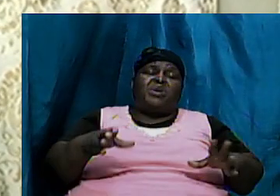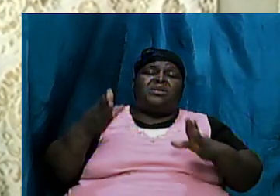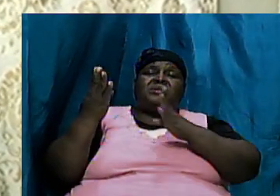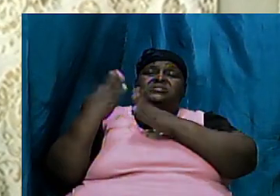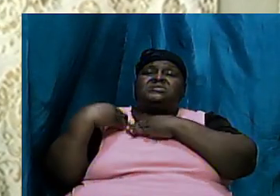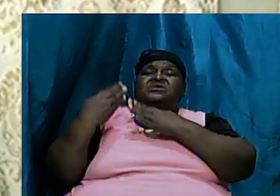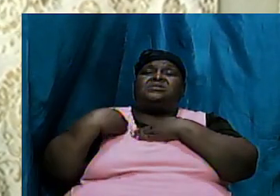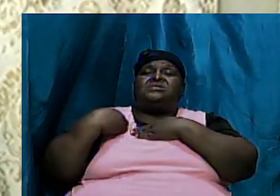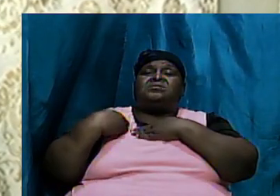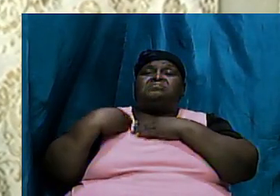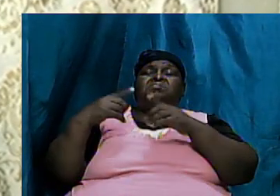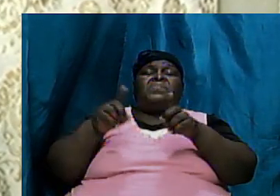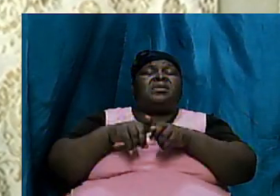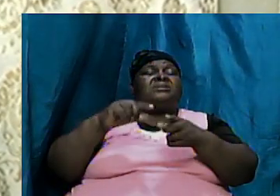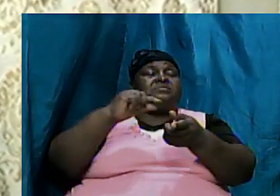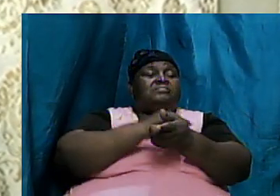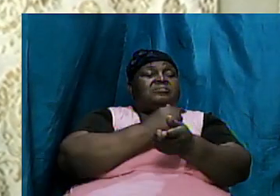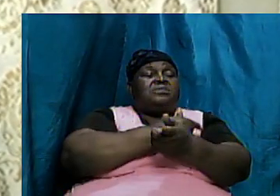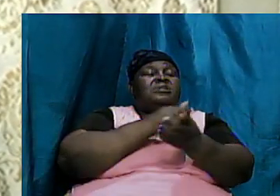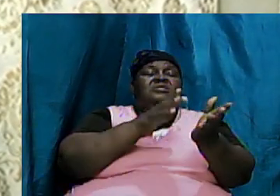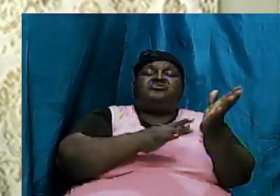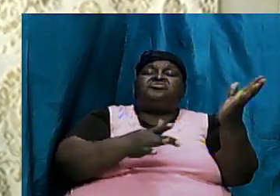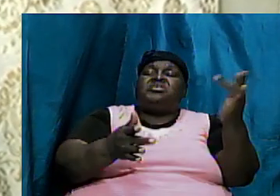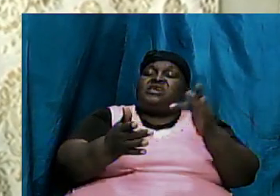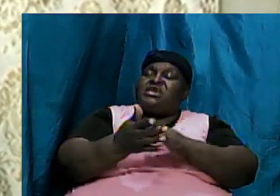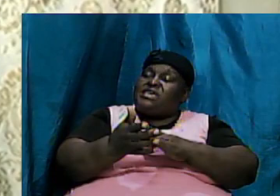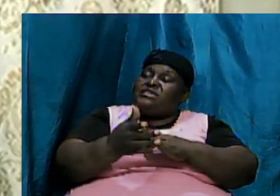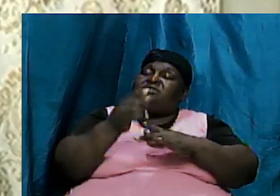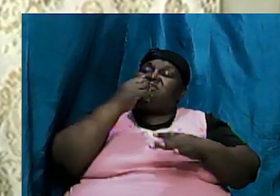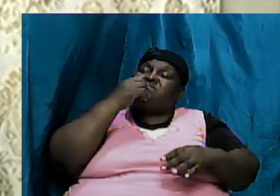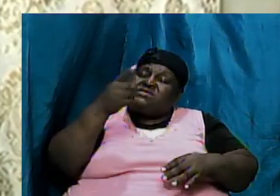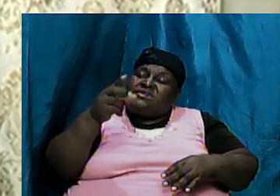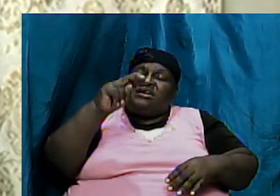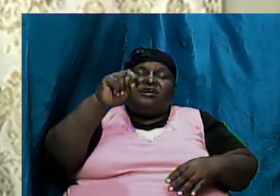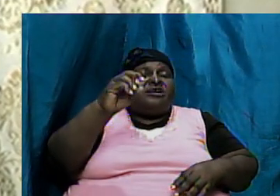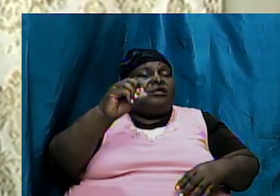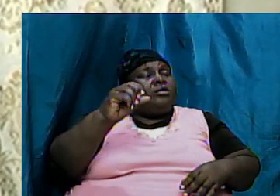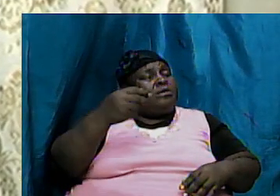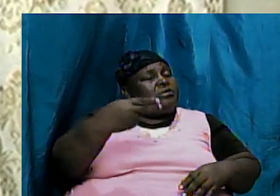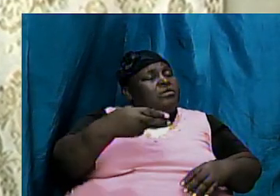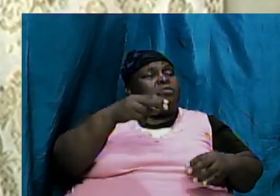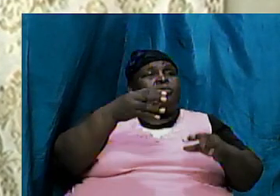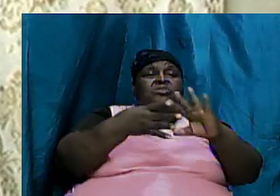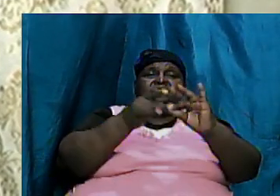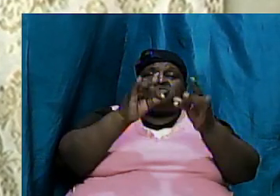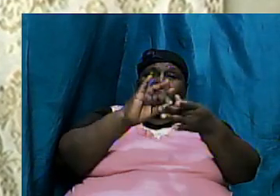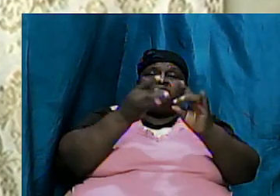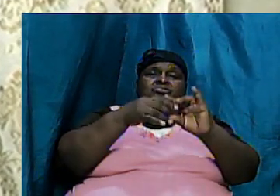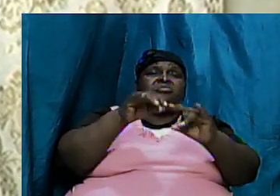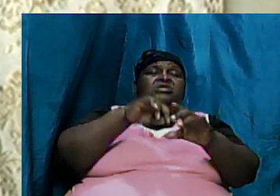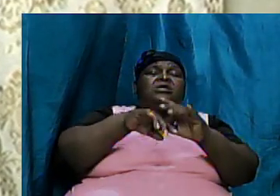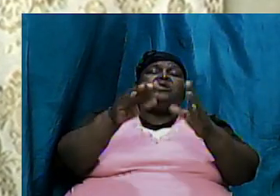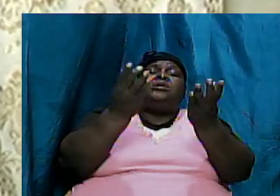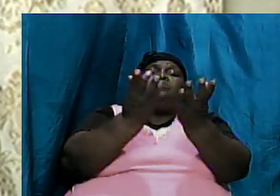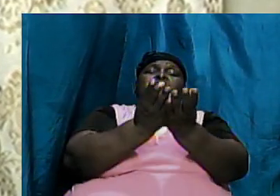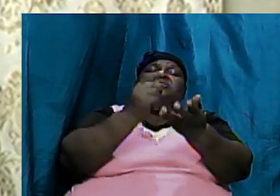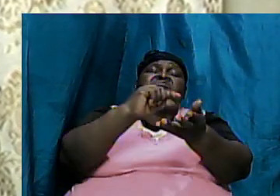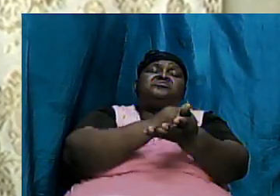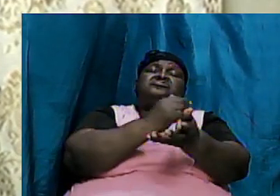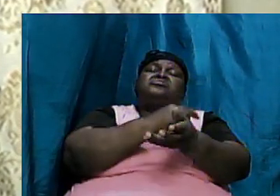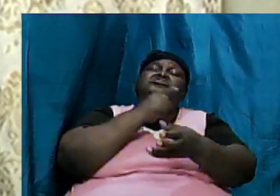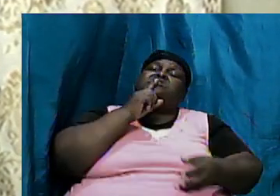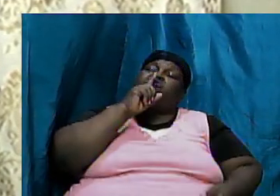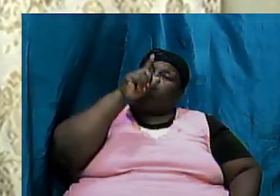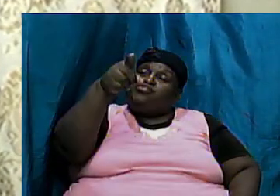as gospel because Jesus said the Noah story in the book of Genesis is true accept